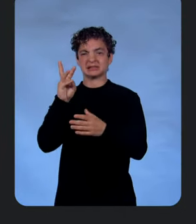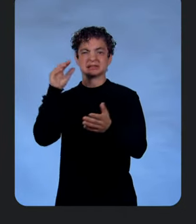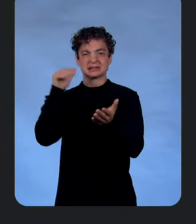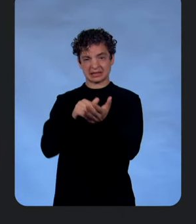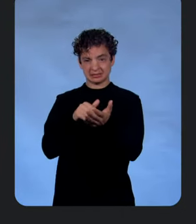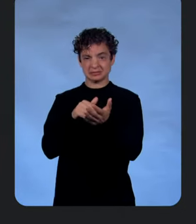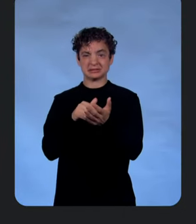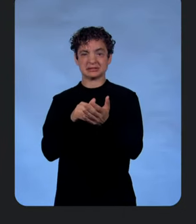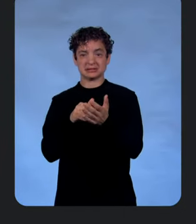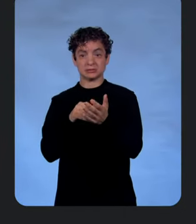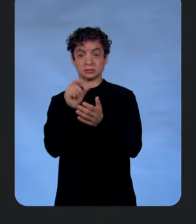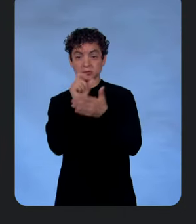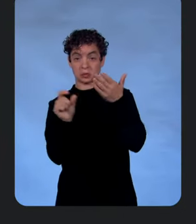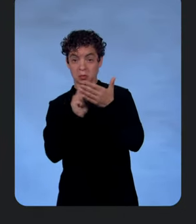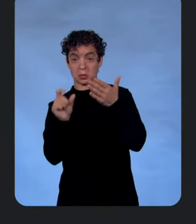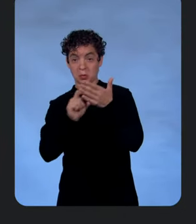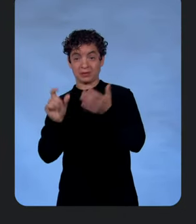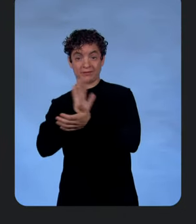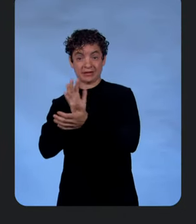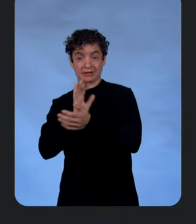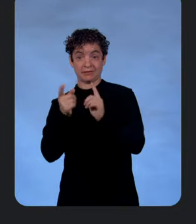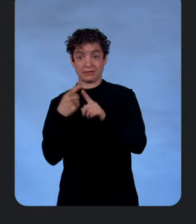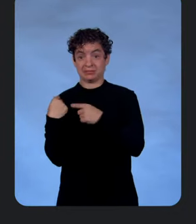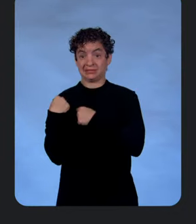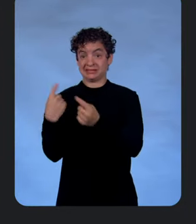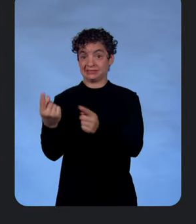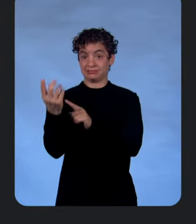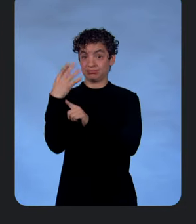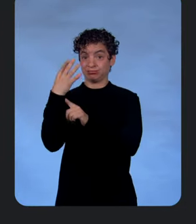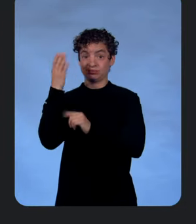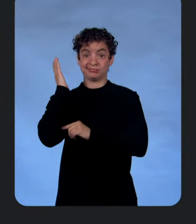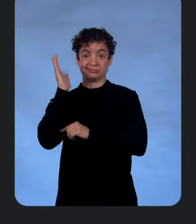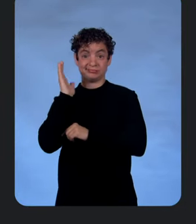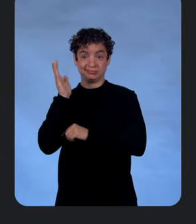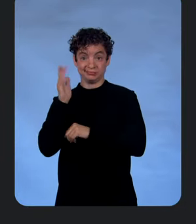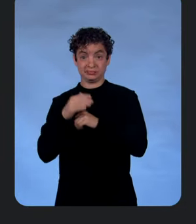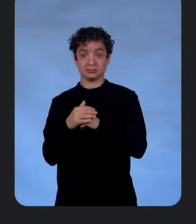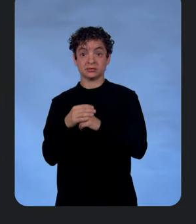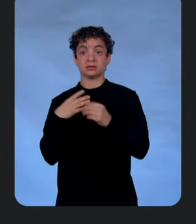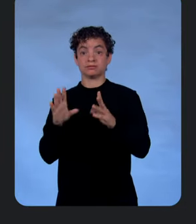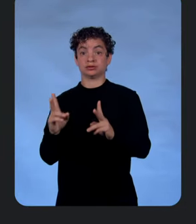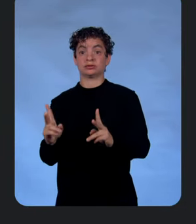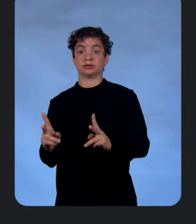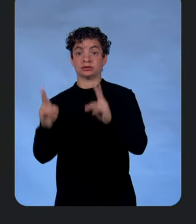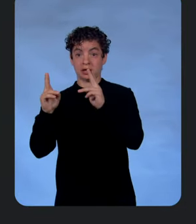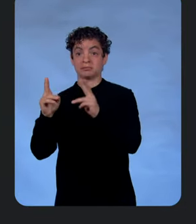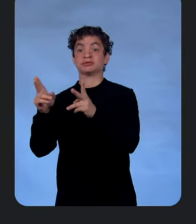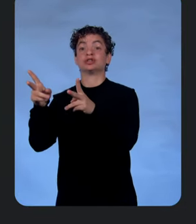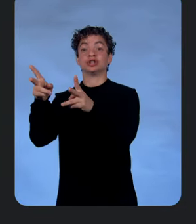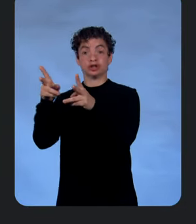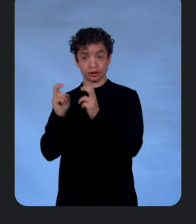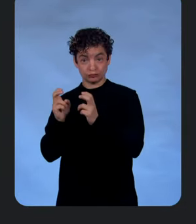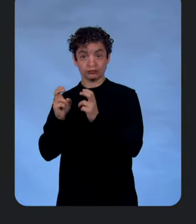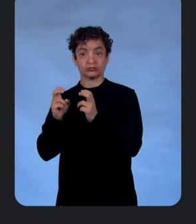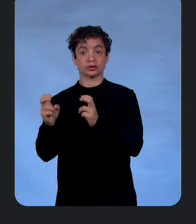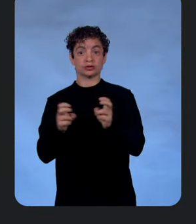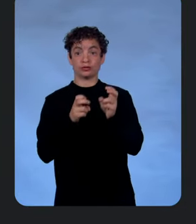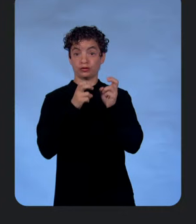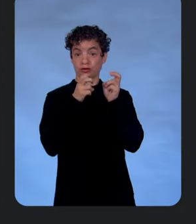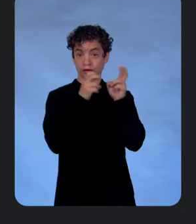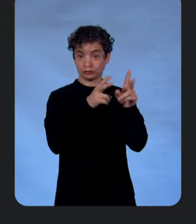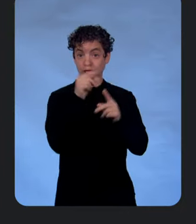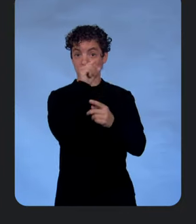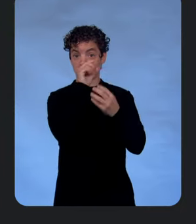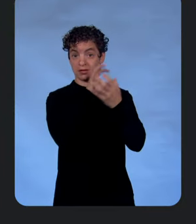video from the first part of this keynote. Wow. So we chopped that. We got it from the truck. We put it into Google Cloud Storage, and now